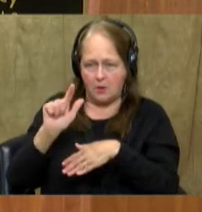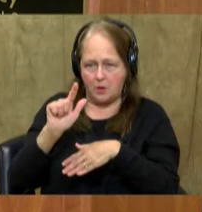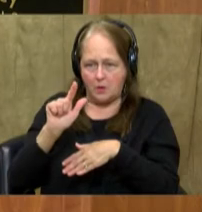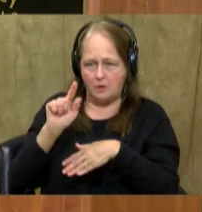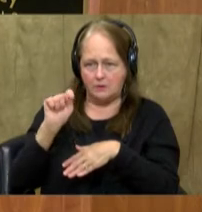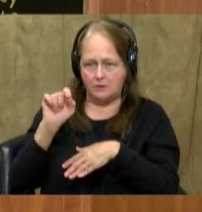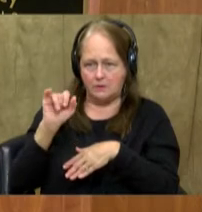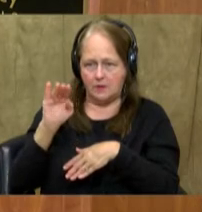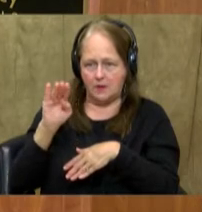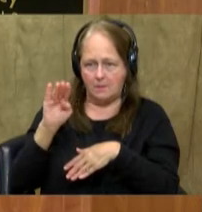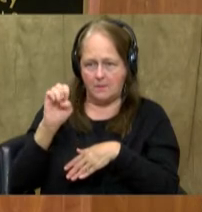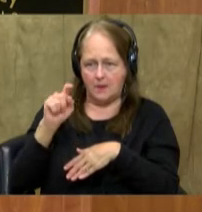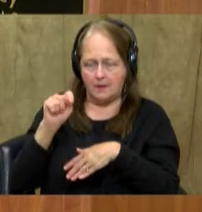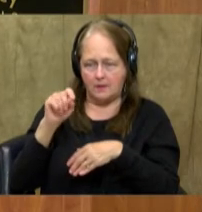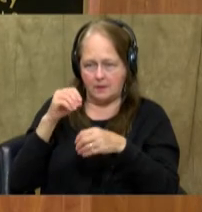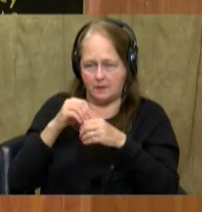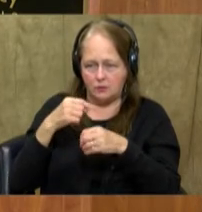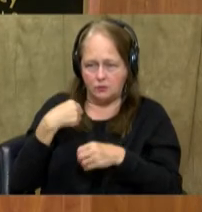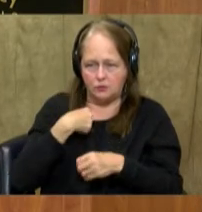which is an area in China.